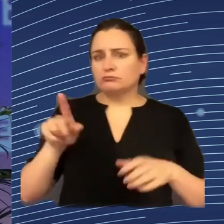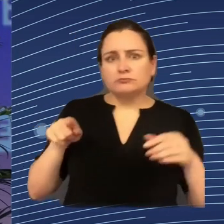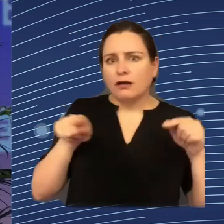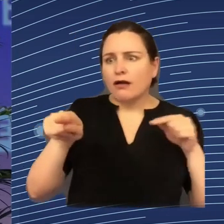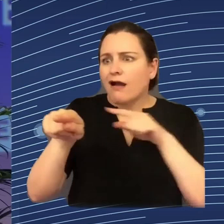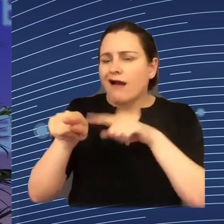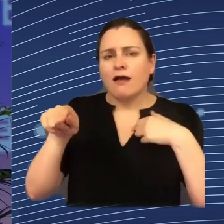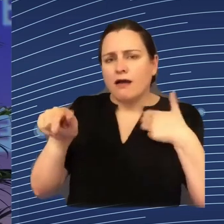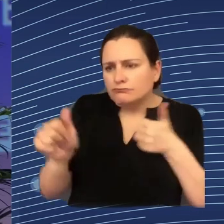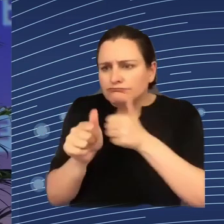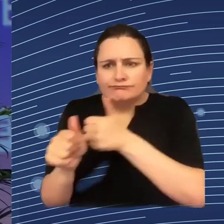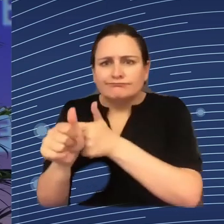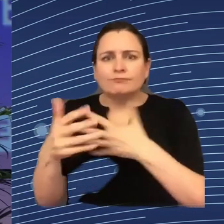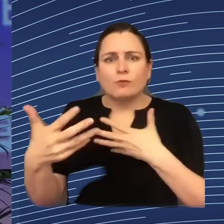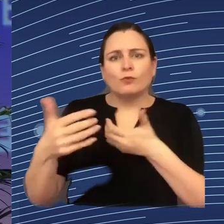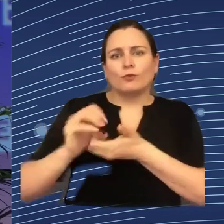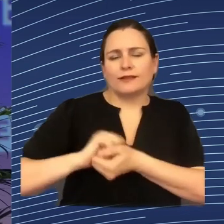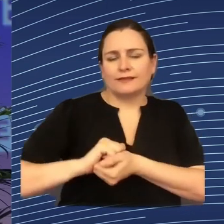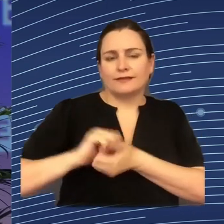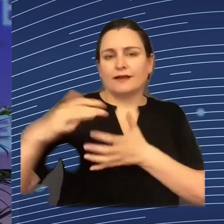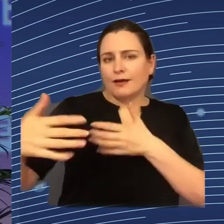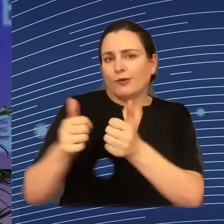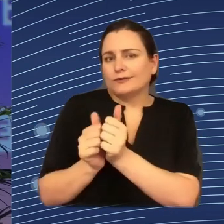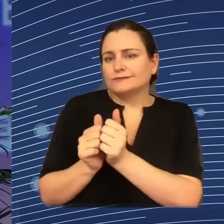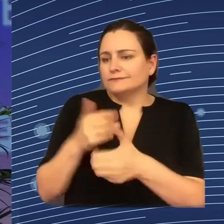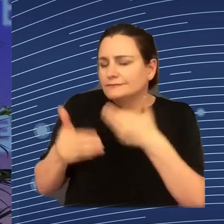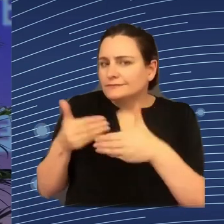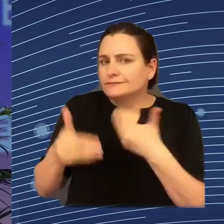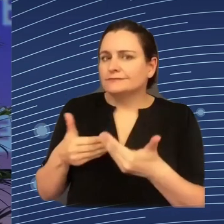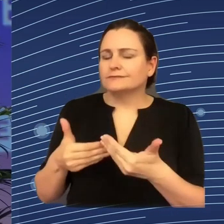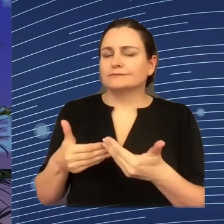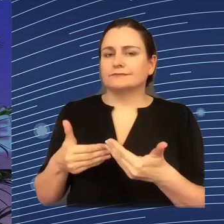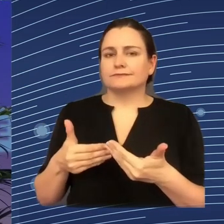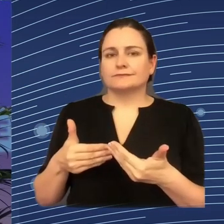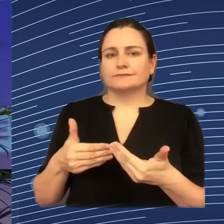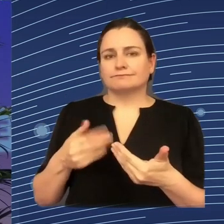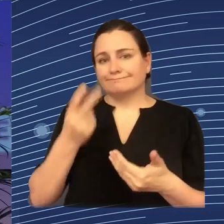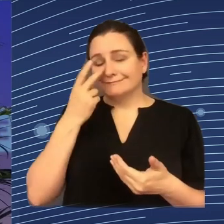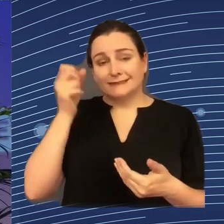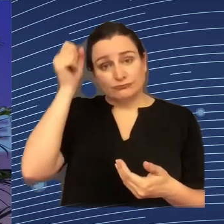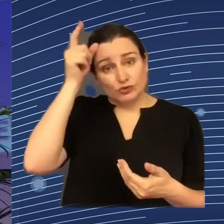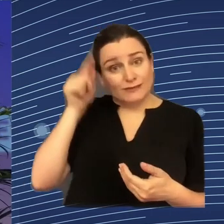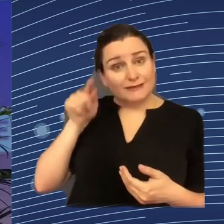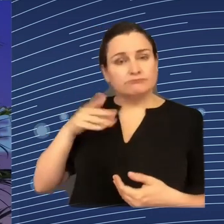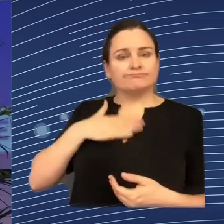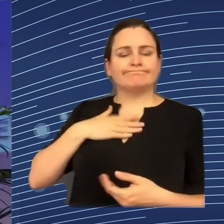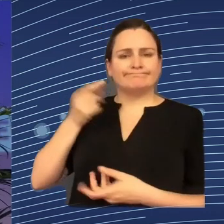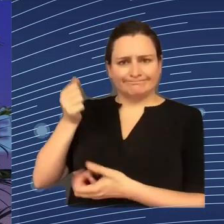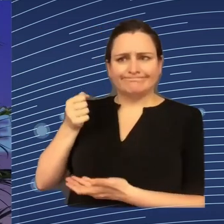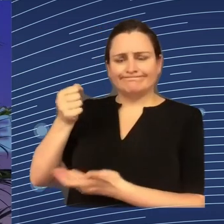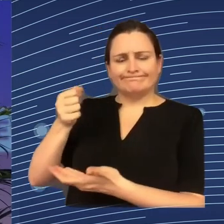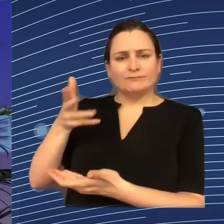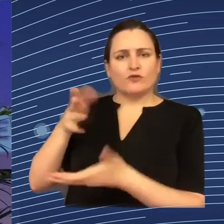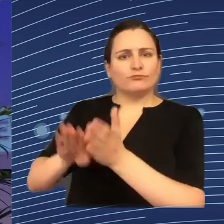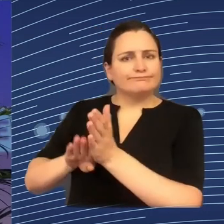technologies. And so, for example, I think it goes in the right way that we see some countries like Germany investing and having a strategy for investments in AI.